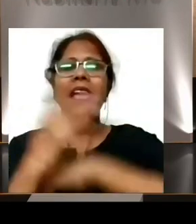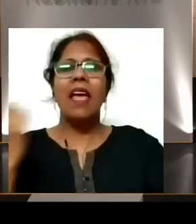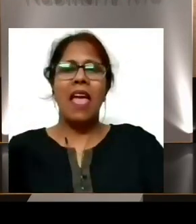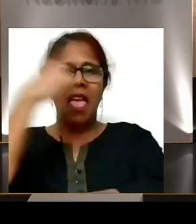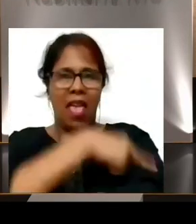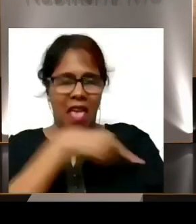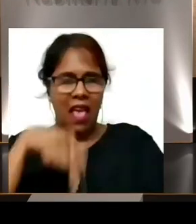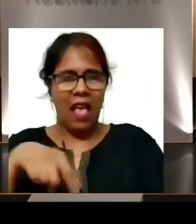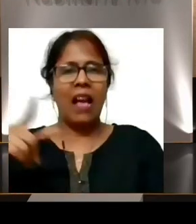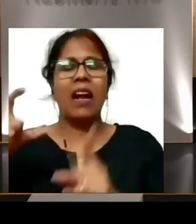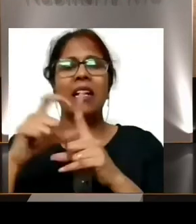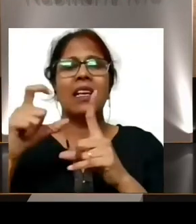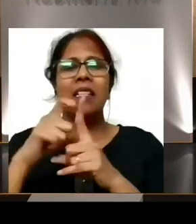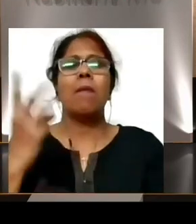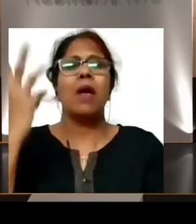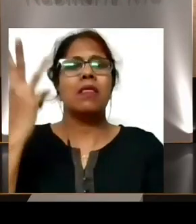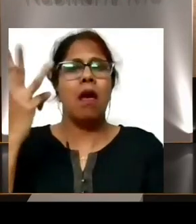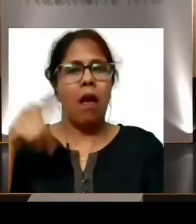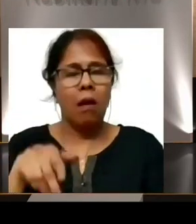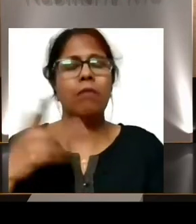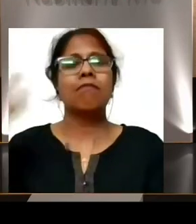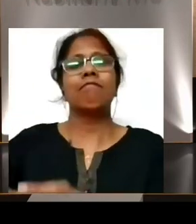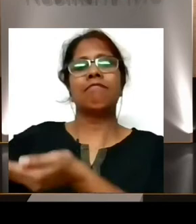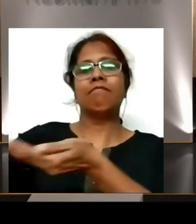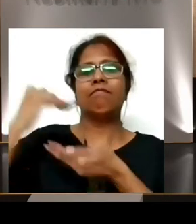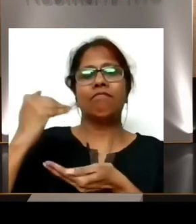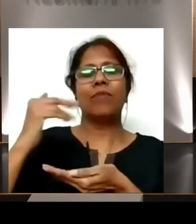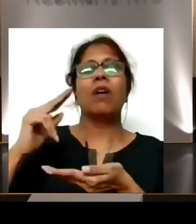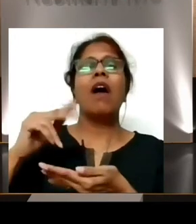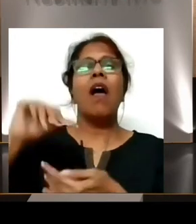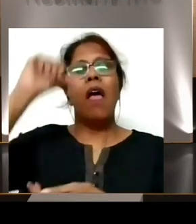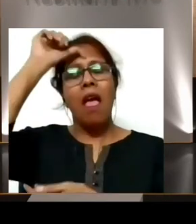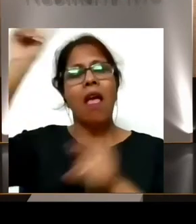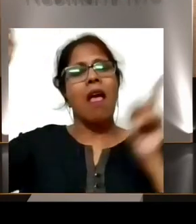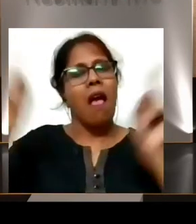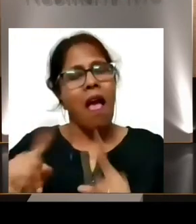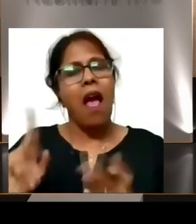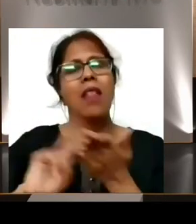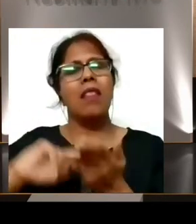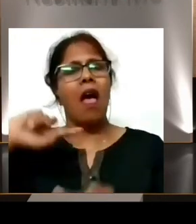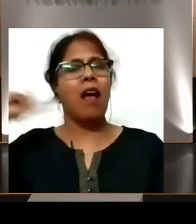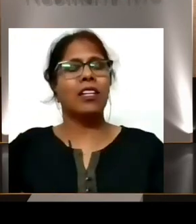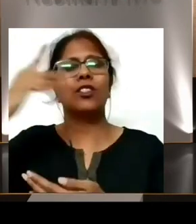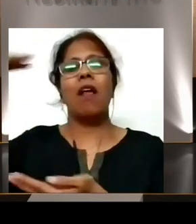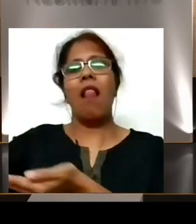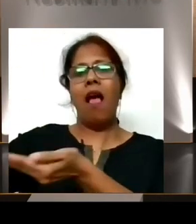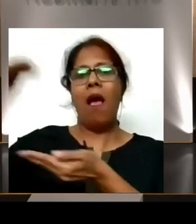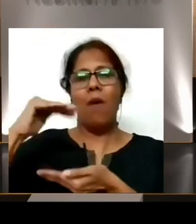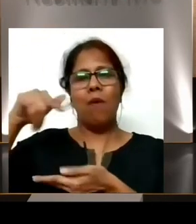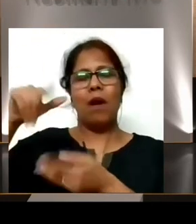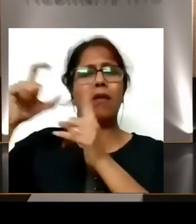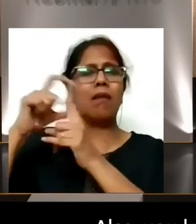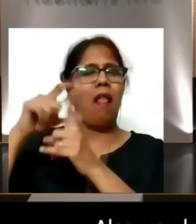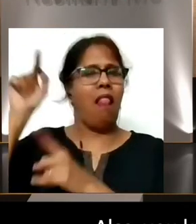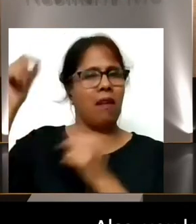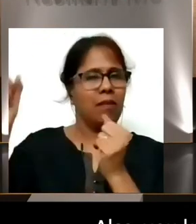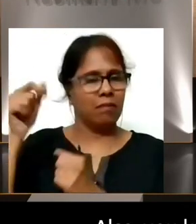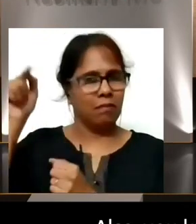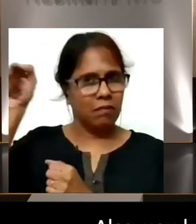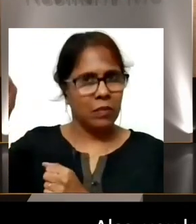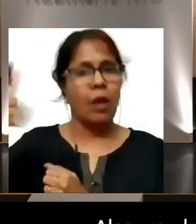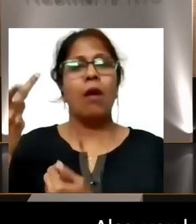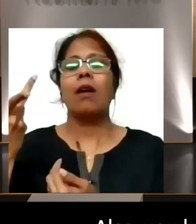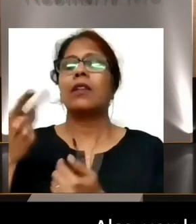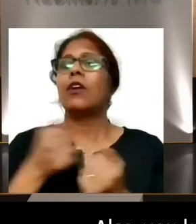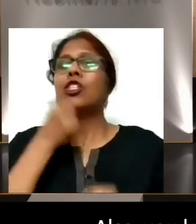I was awarded as a national award in Delhi. In the field of sport, multiple media houses also,